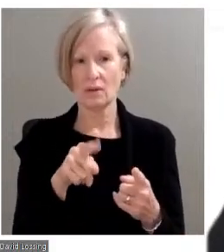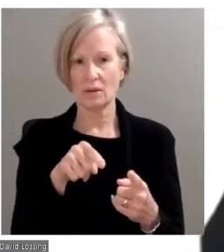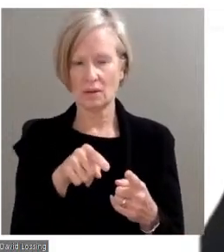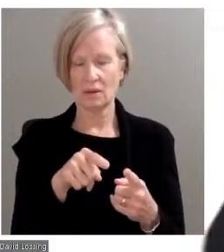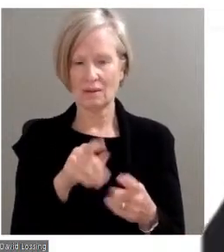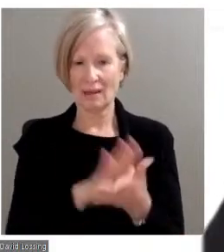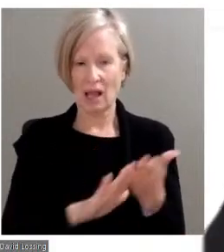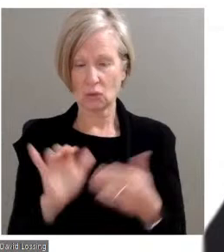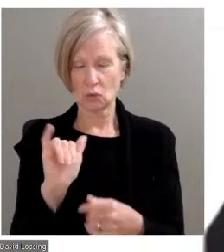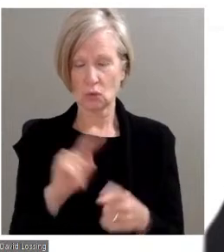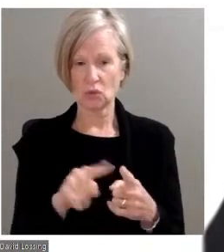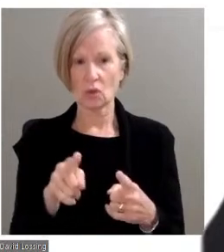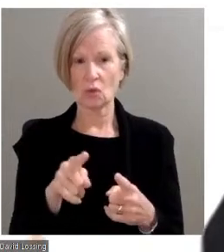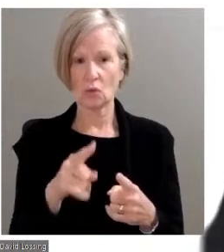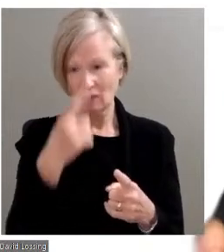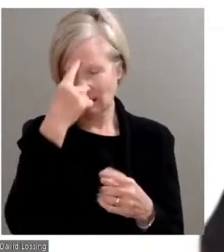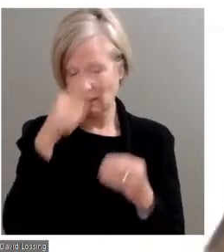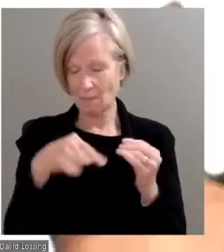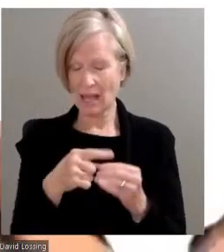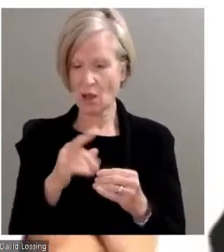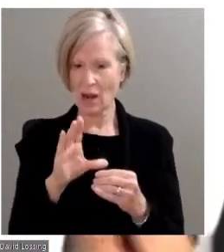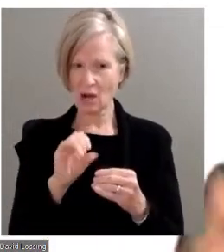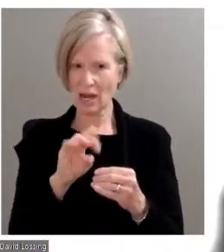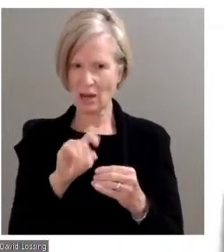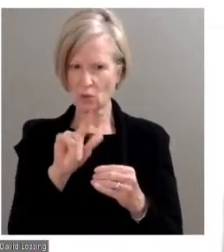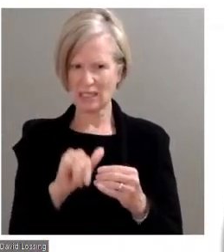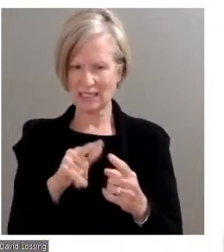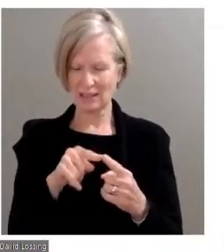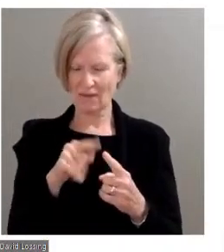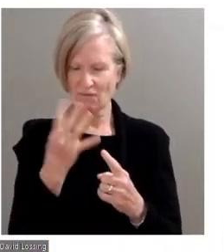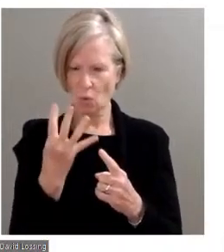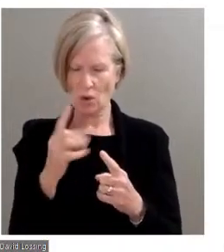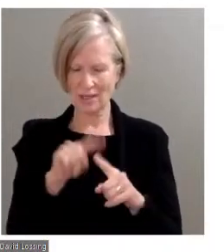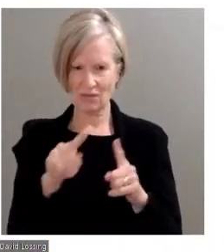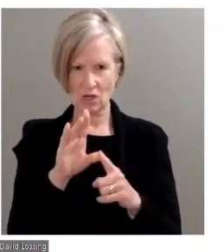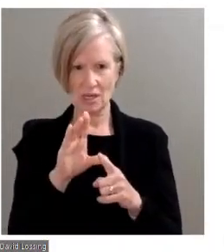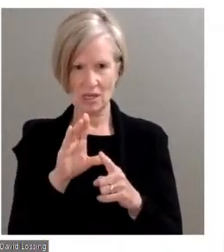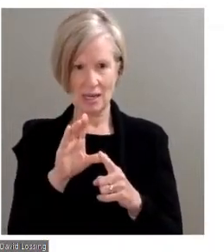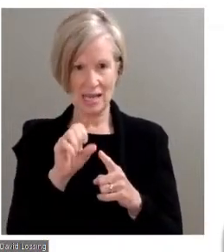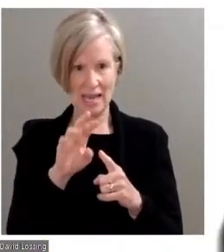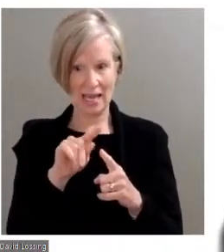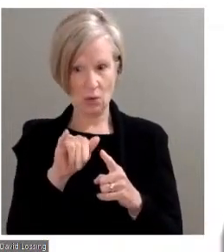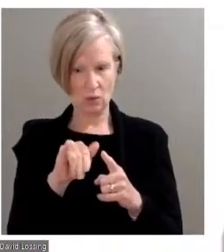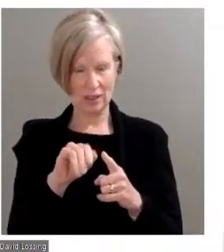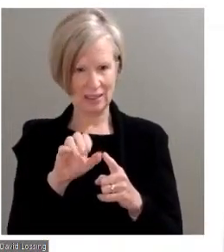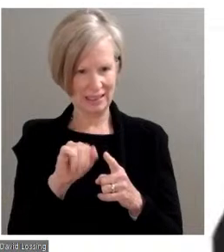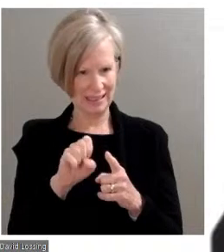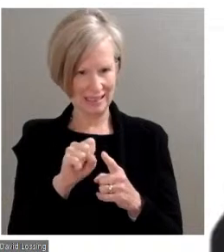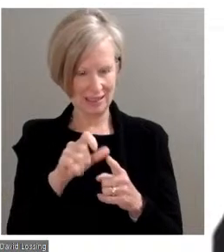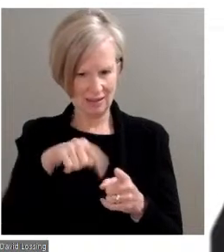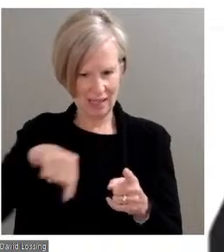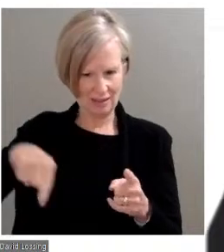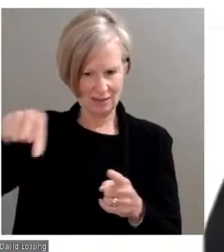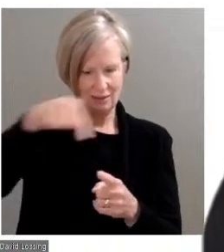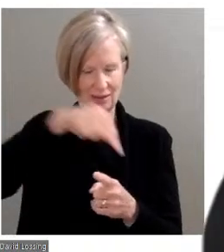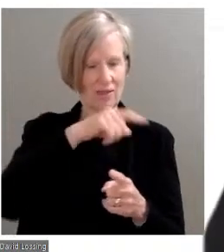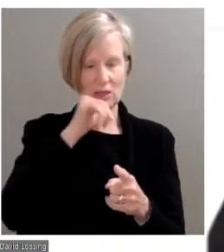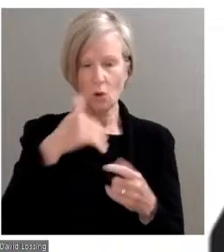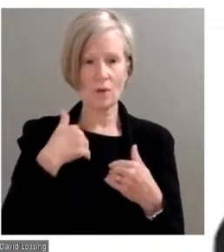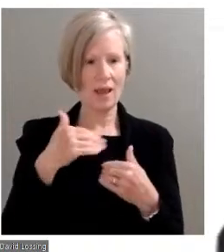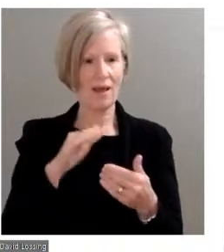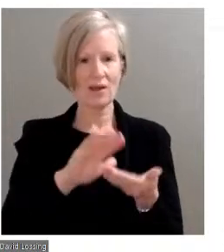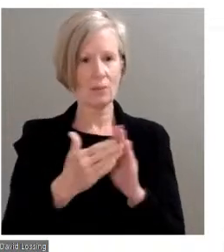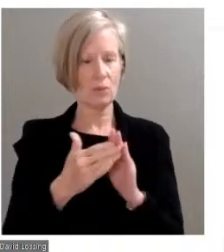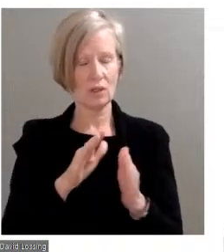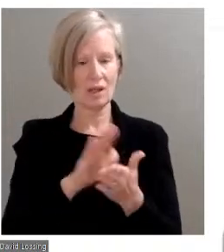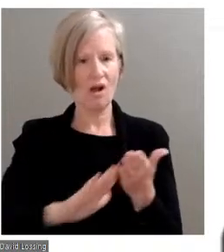we touch on four different counties that do not have a community college within their borders. And that's Shiawassee, Lapeer, Livingston,